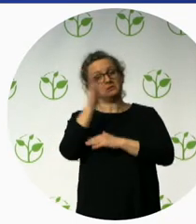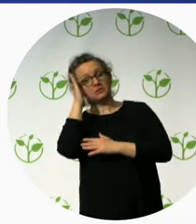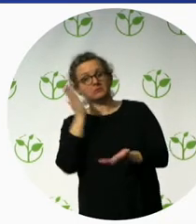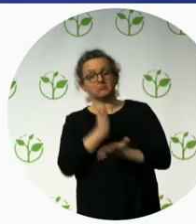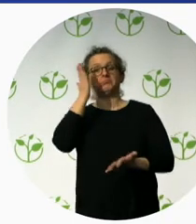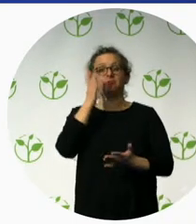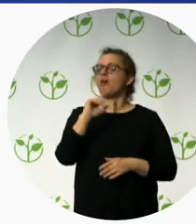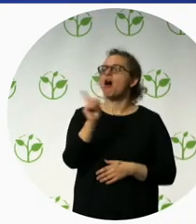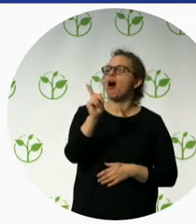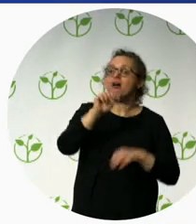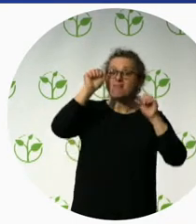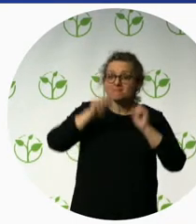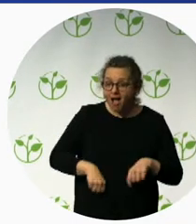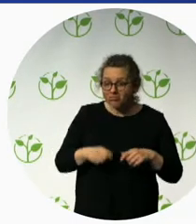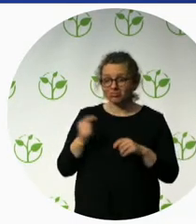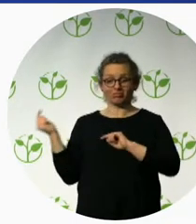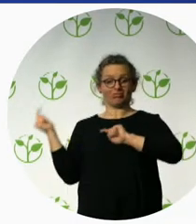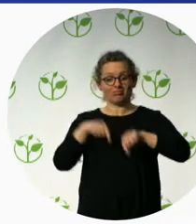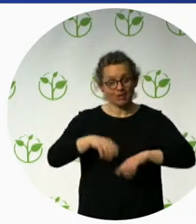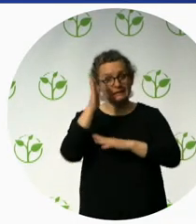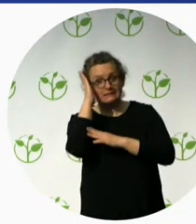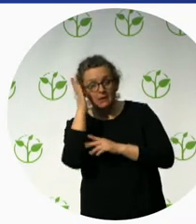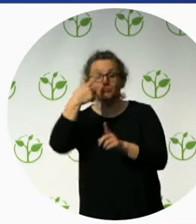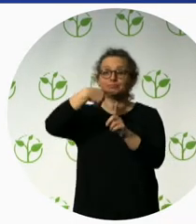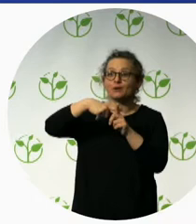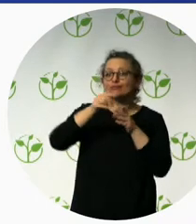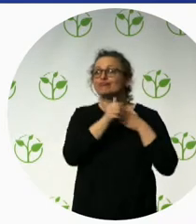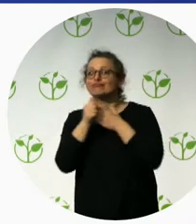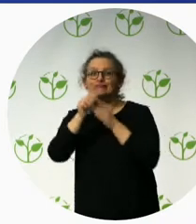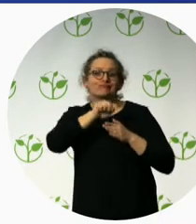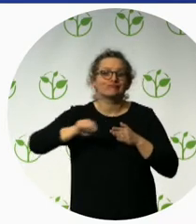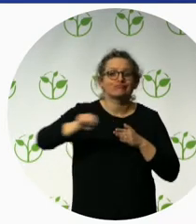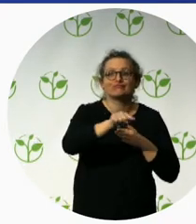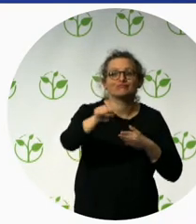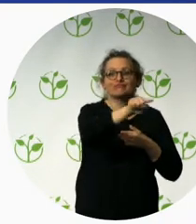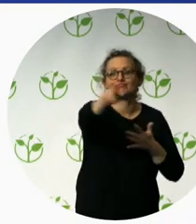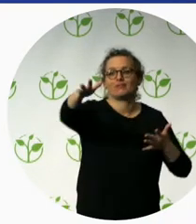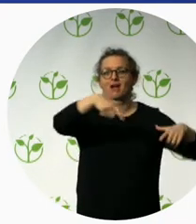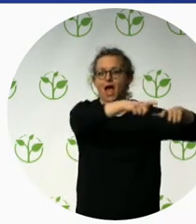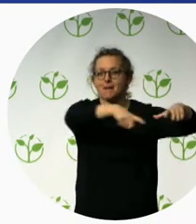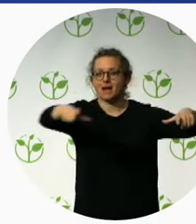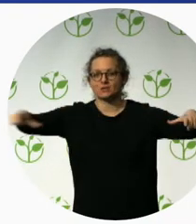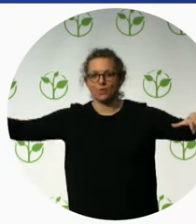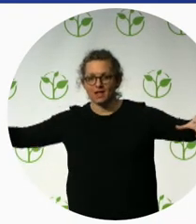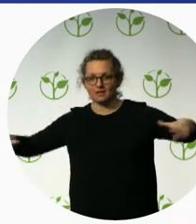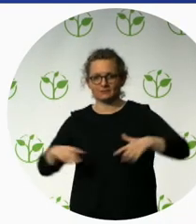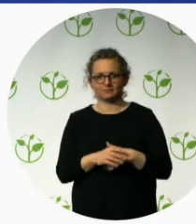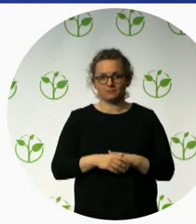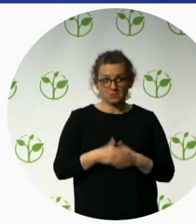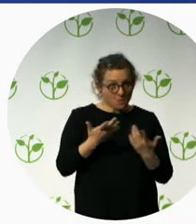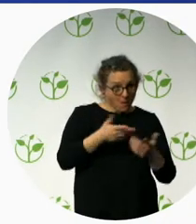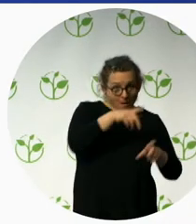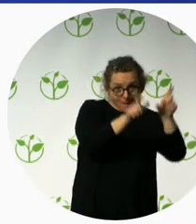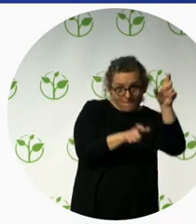people in wheelchairs, the possibility to do everything, all the tours and experiences,